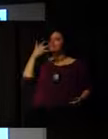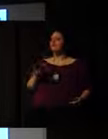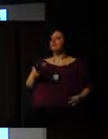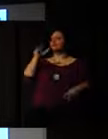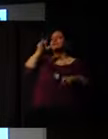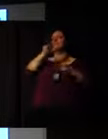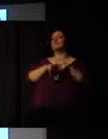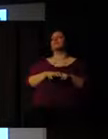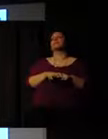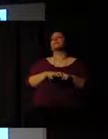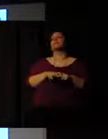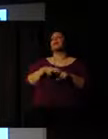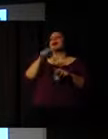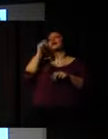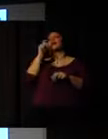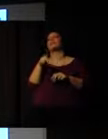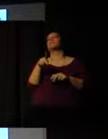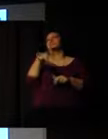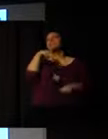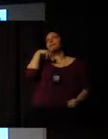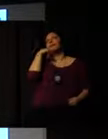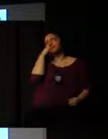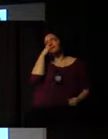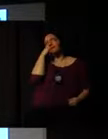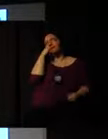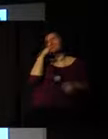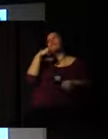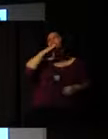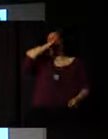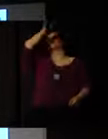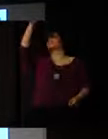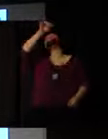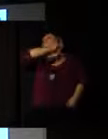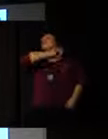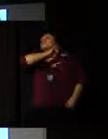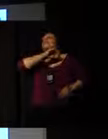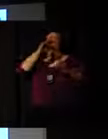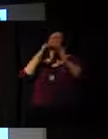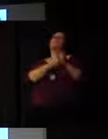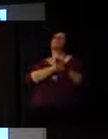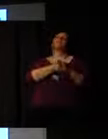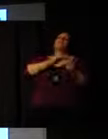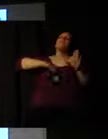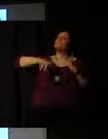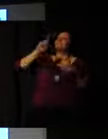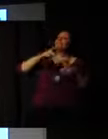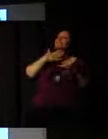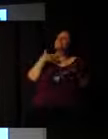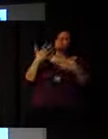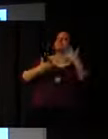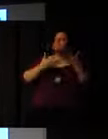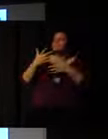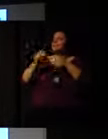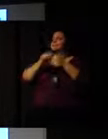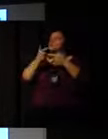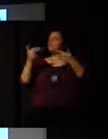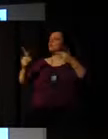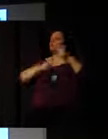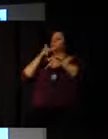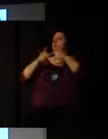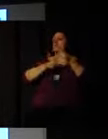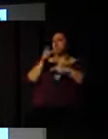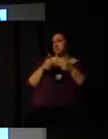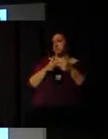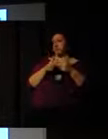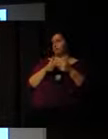retire or go to Rio and live on the beach. They want to get involved and do some work as well. So by you